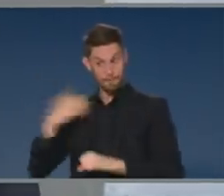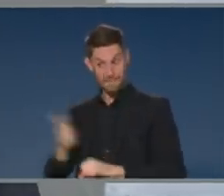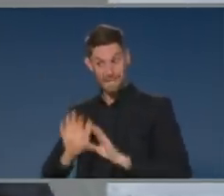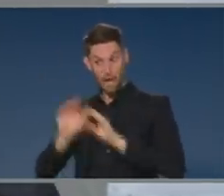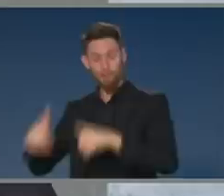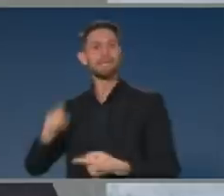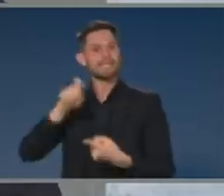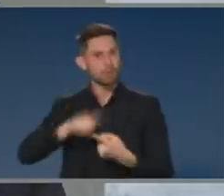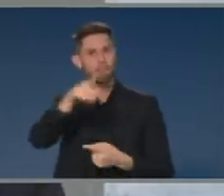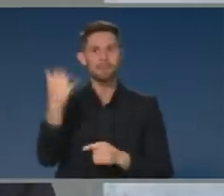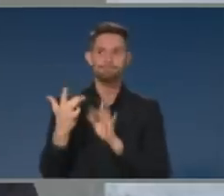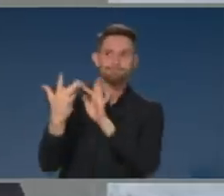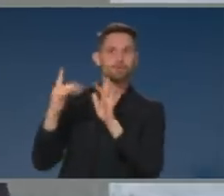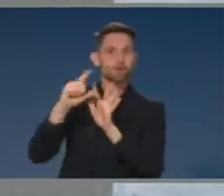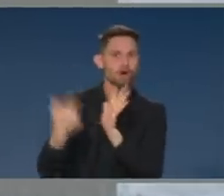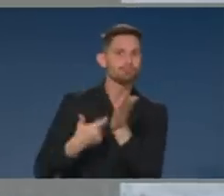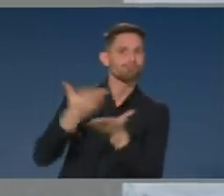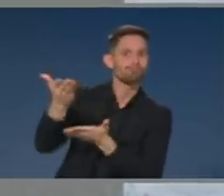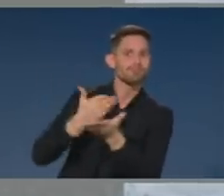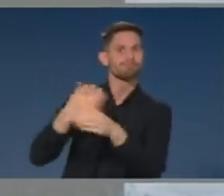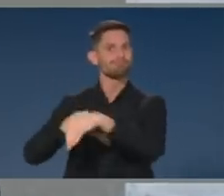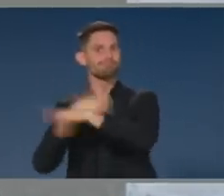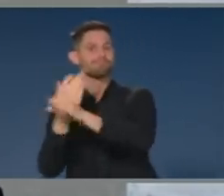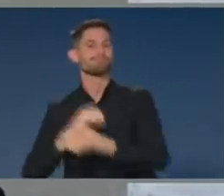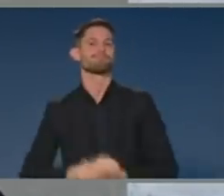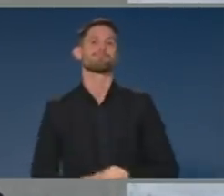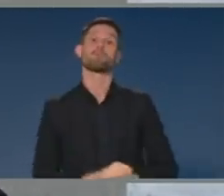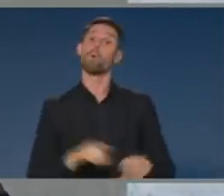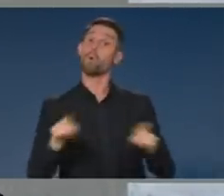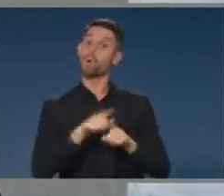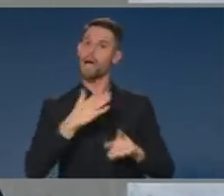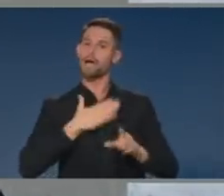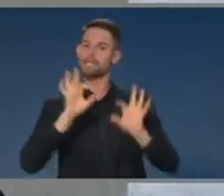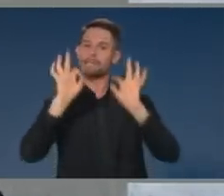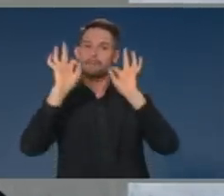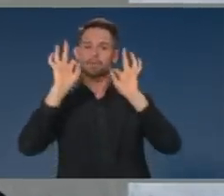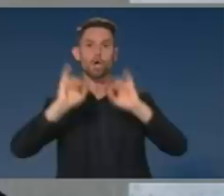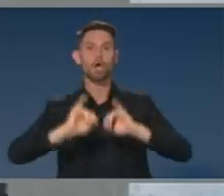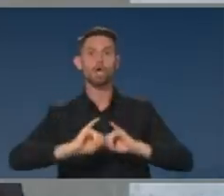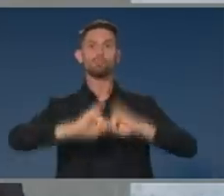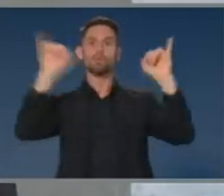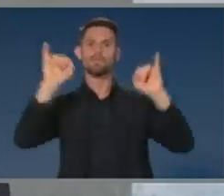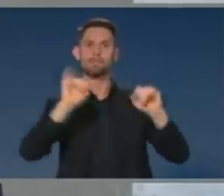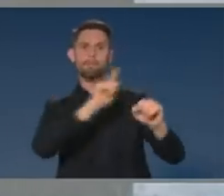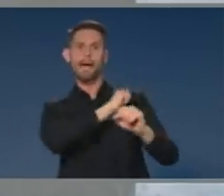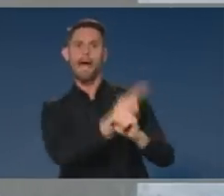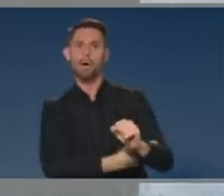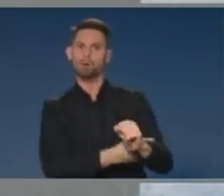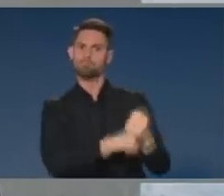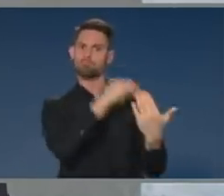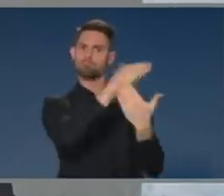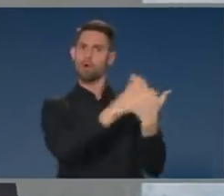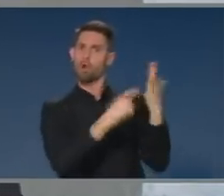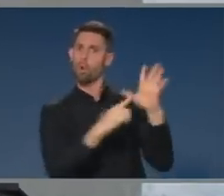Human biosecurity emergency powers have also been extended under the Biosecurity Act. That was noted today, and that has been